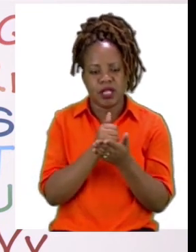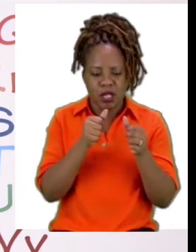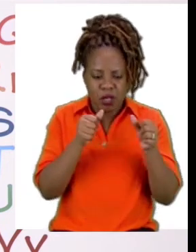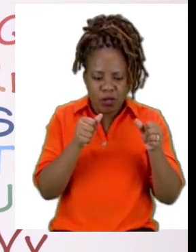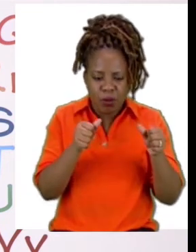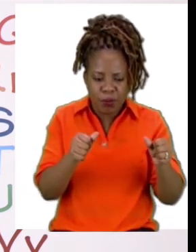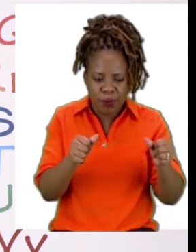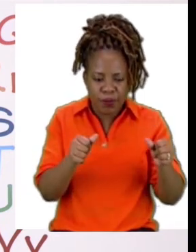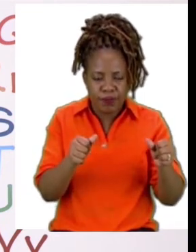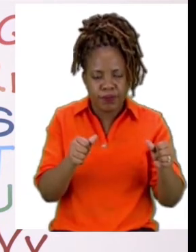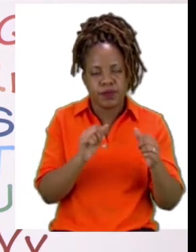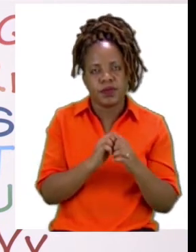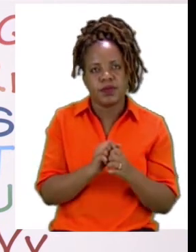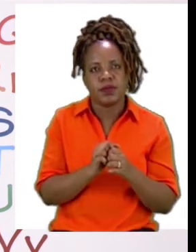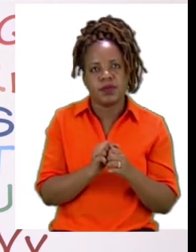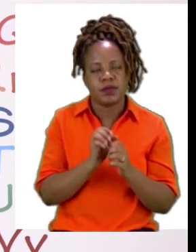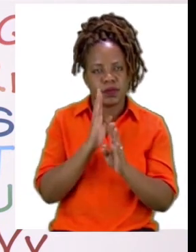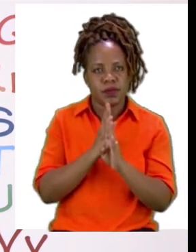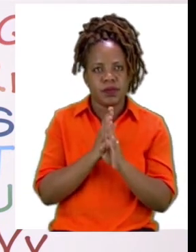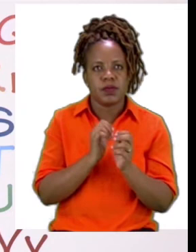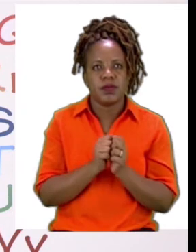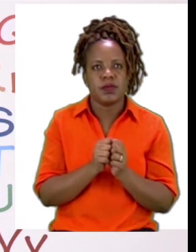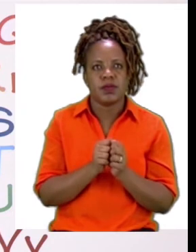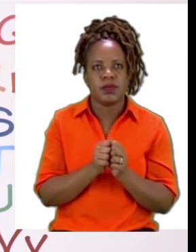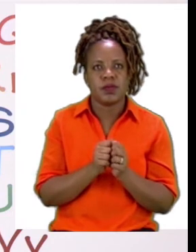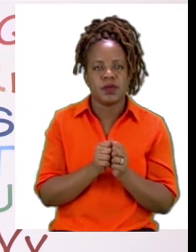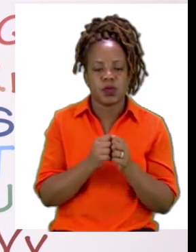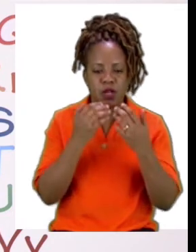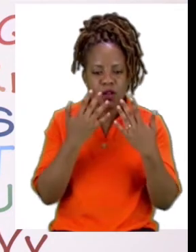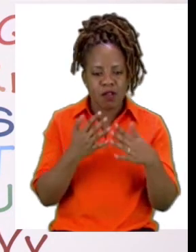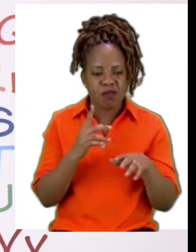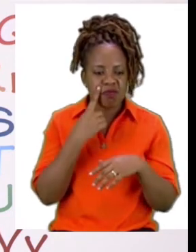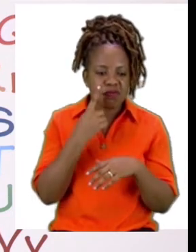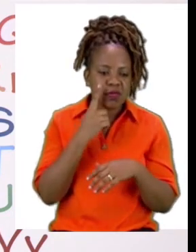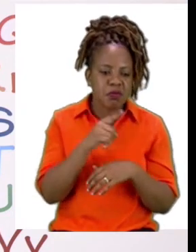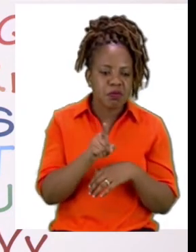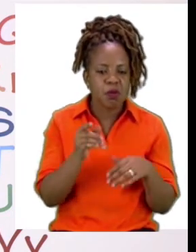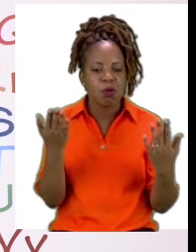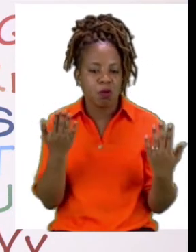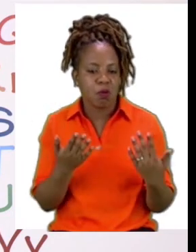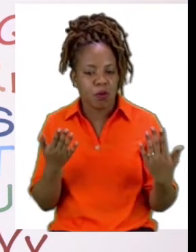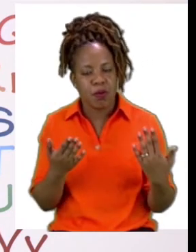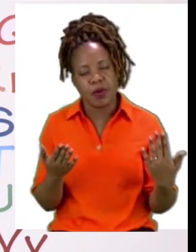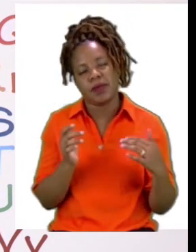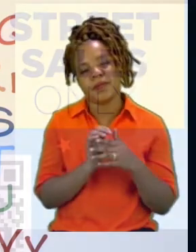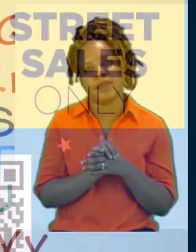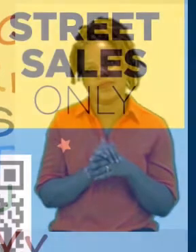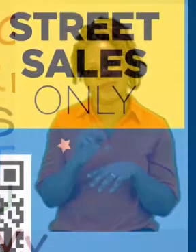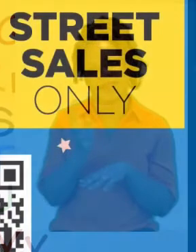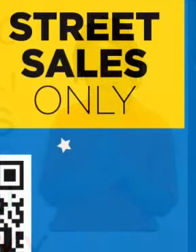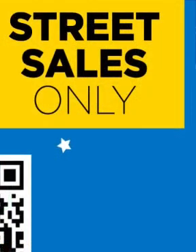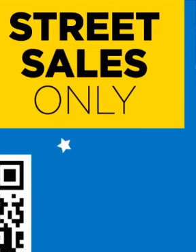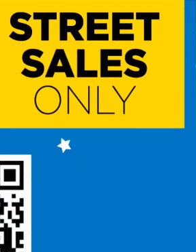and when you are done, check for any mistakes. I will see you soon after the advert break.